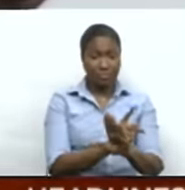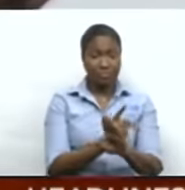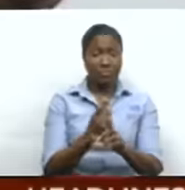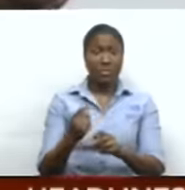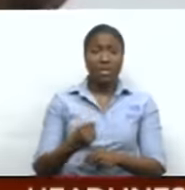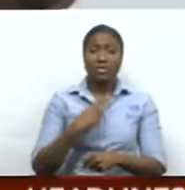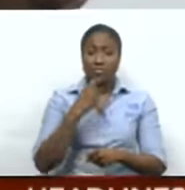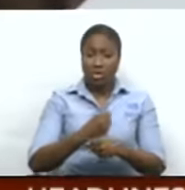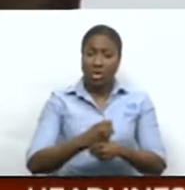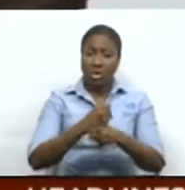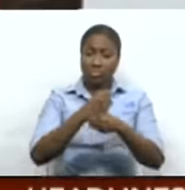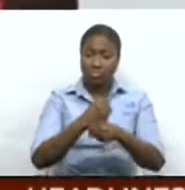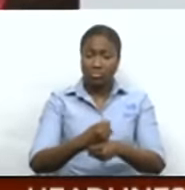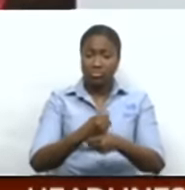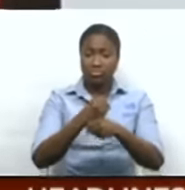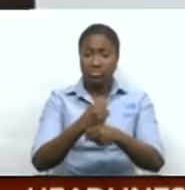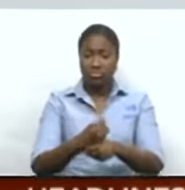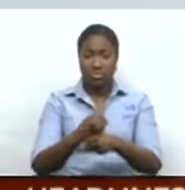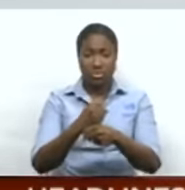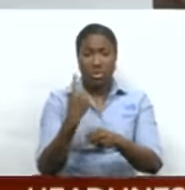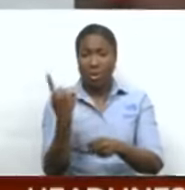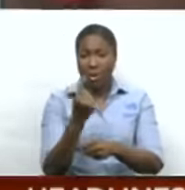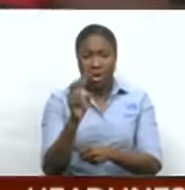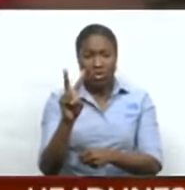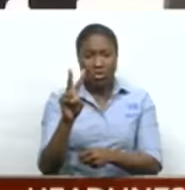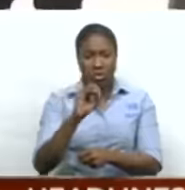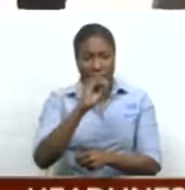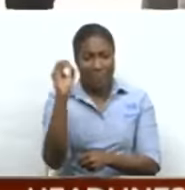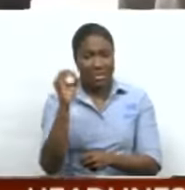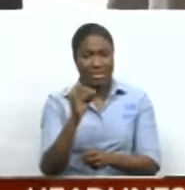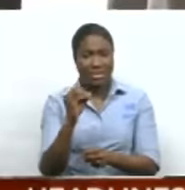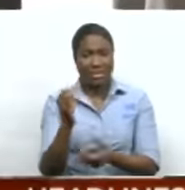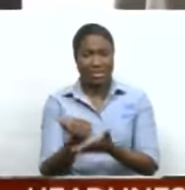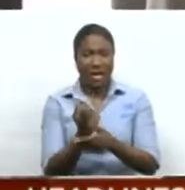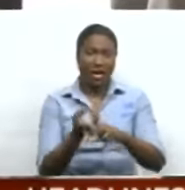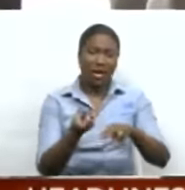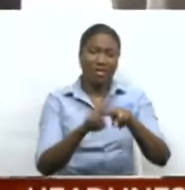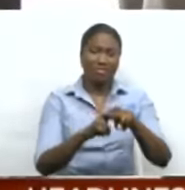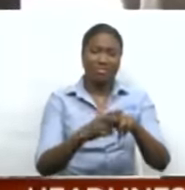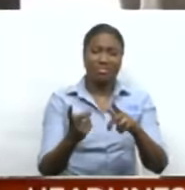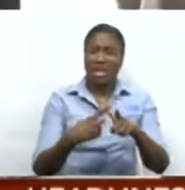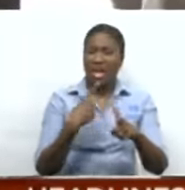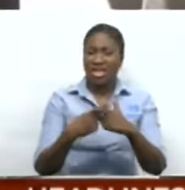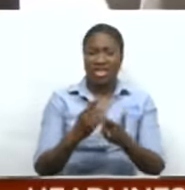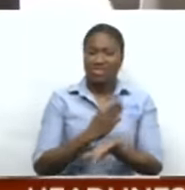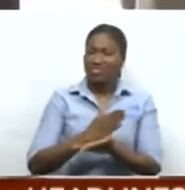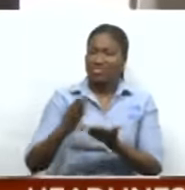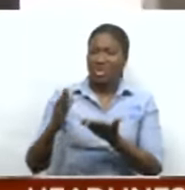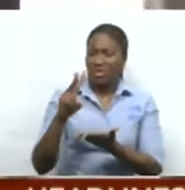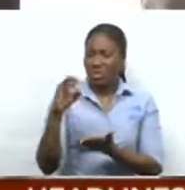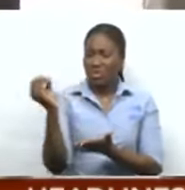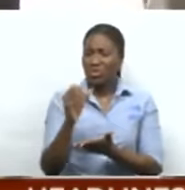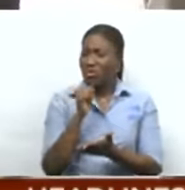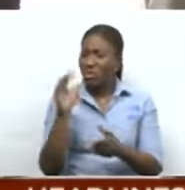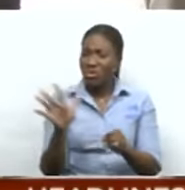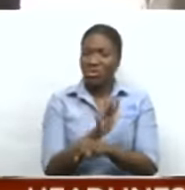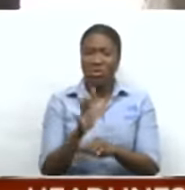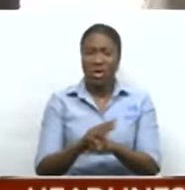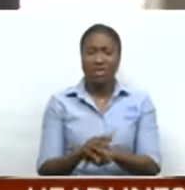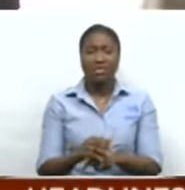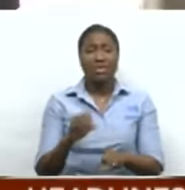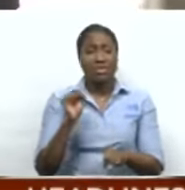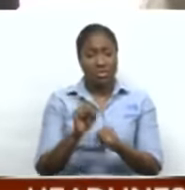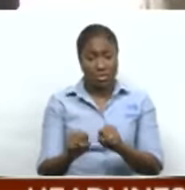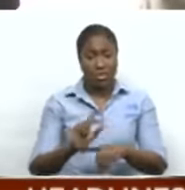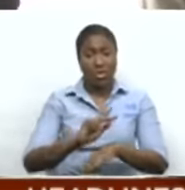but only 2% was put on the table. Within days, the offer was rejected, and now Wigert is once again promising to shut down